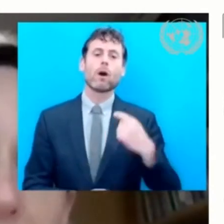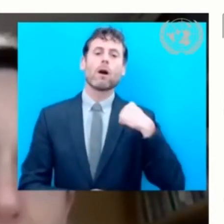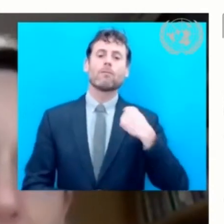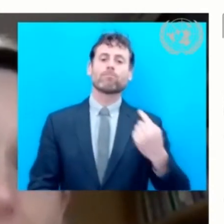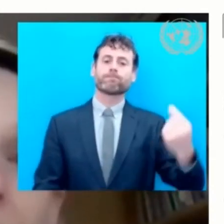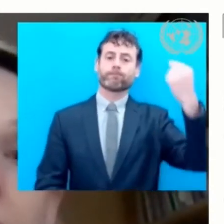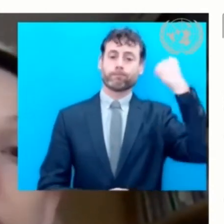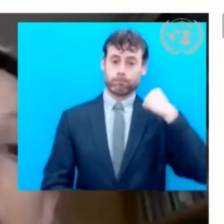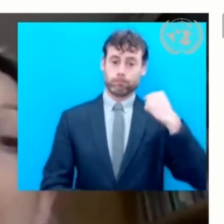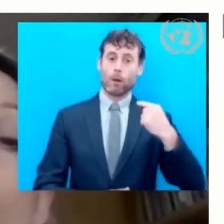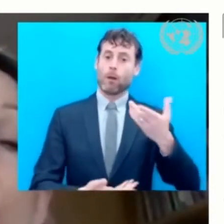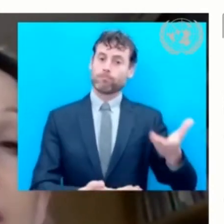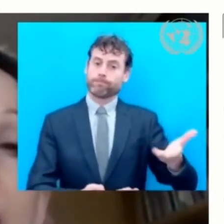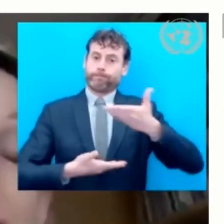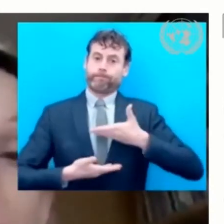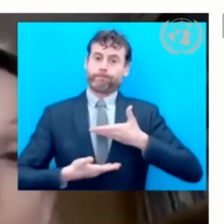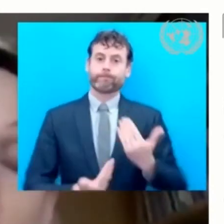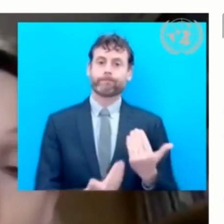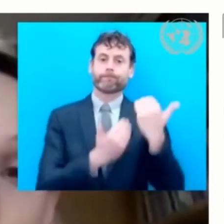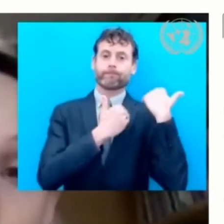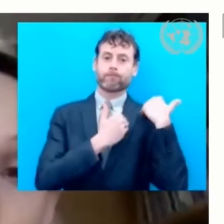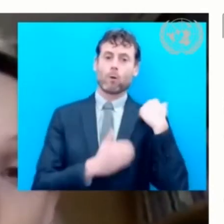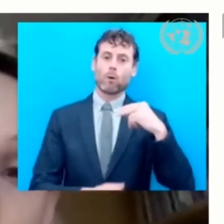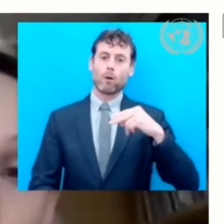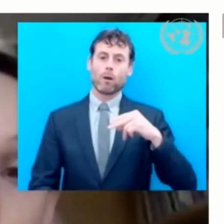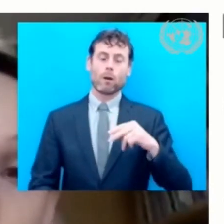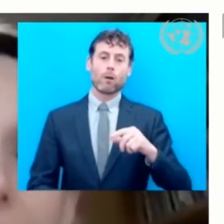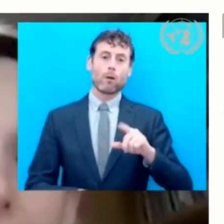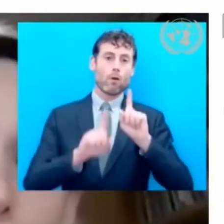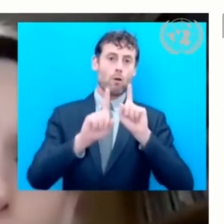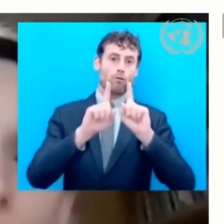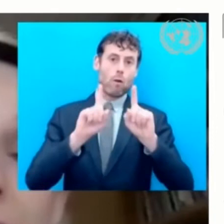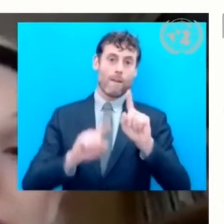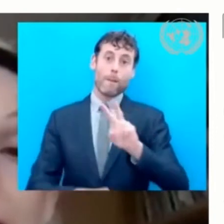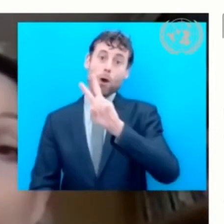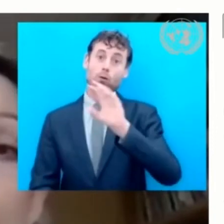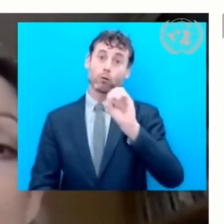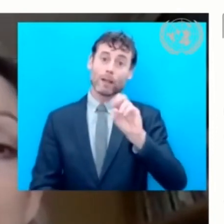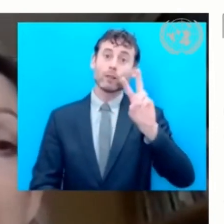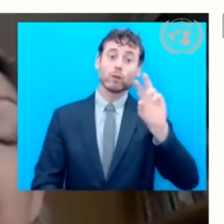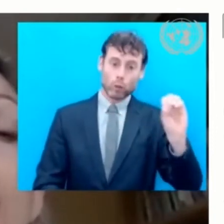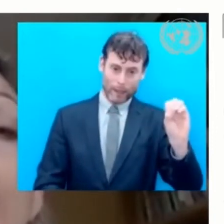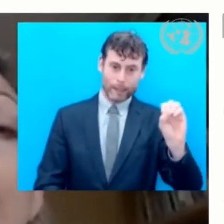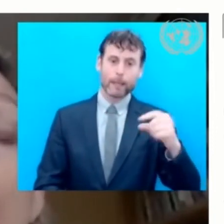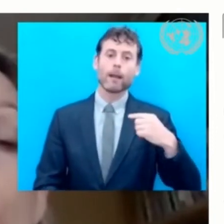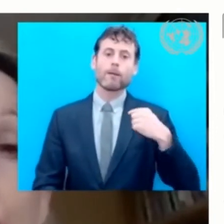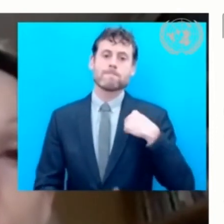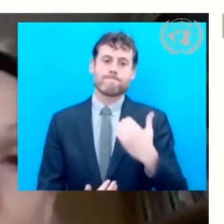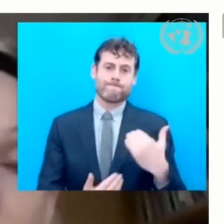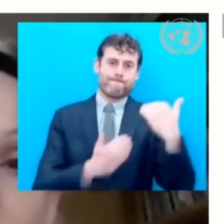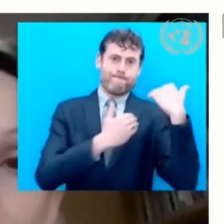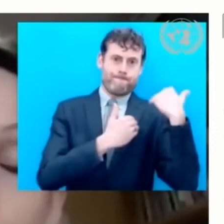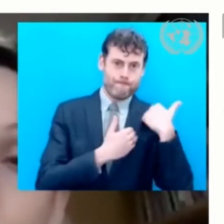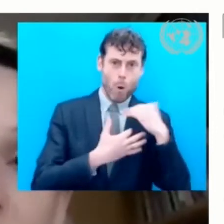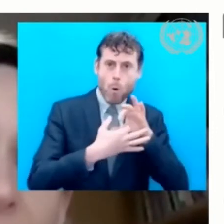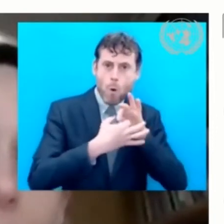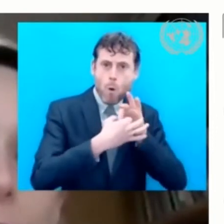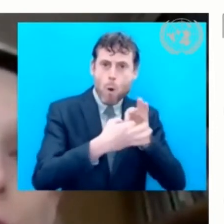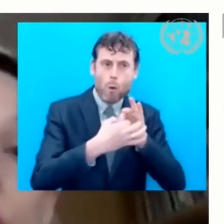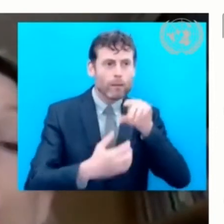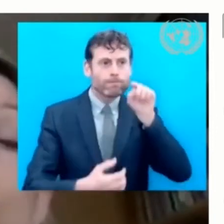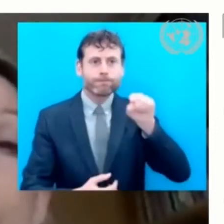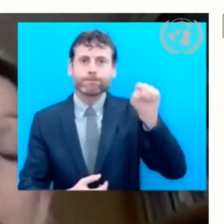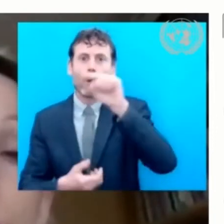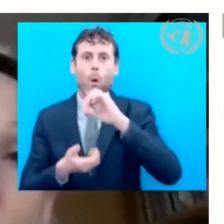all the existing organizations of persons who have experienced leprosy in order to develop a